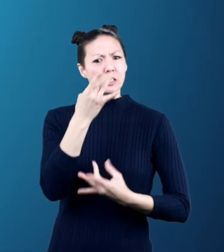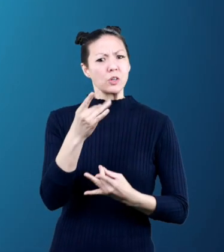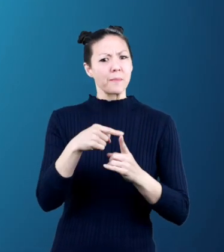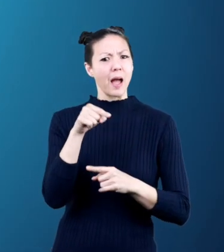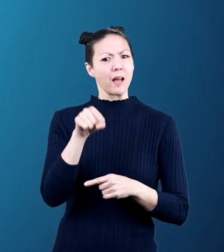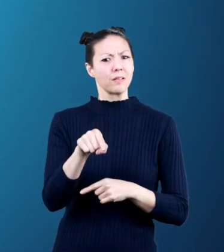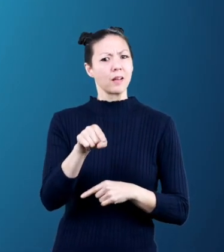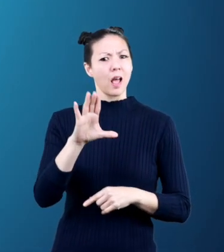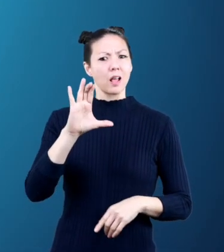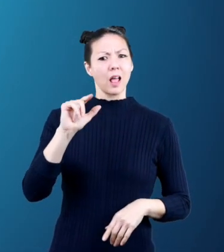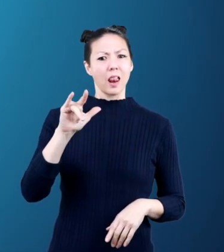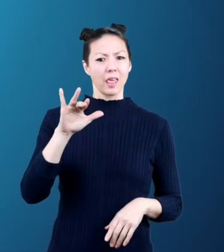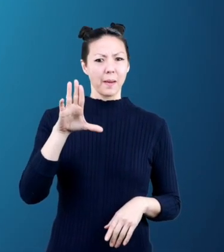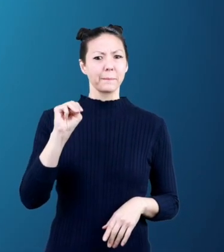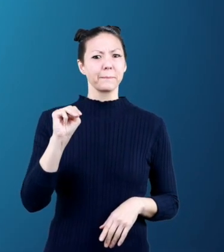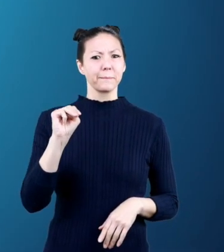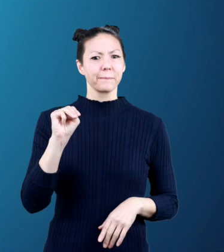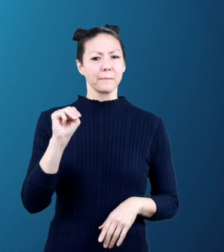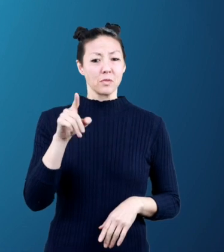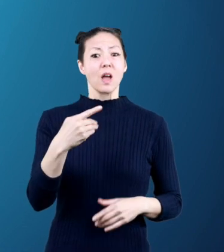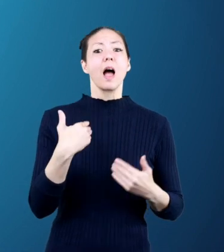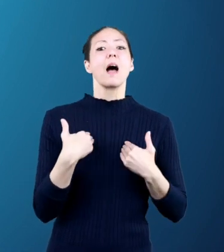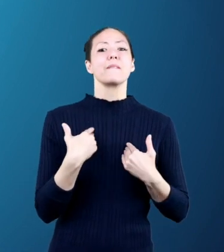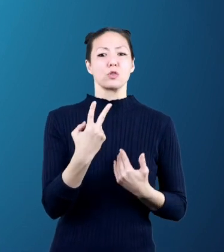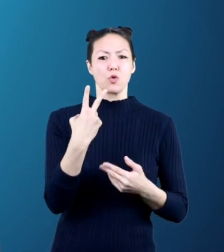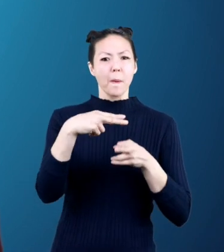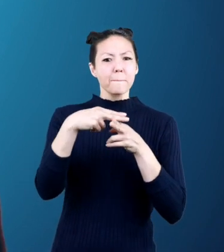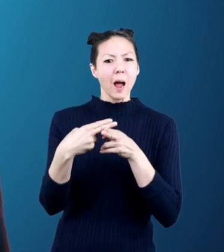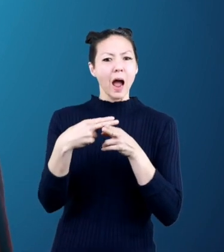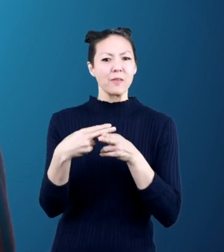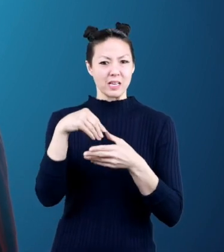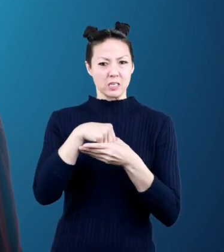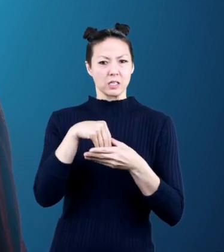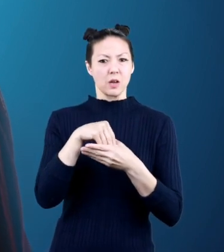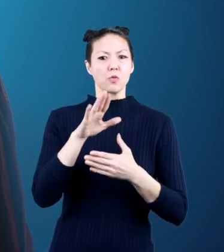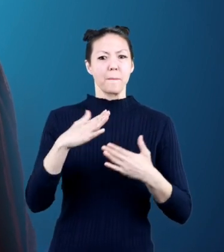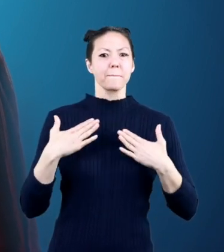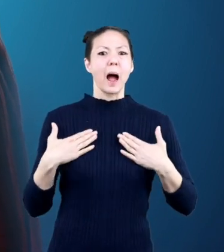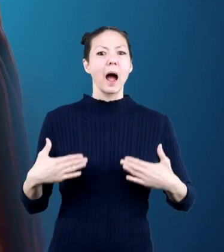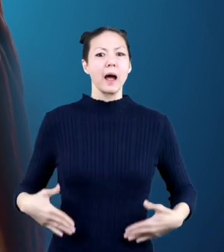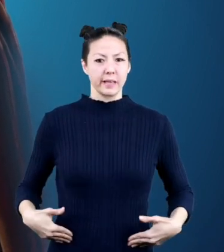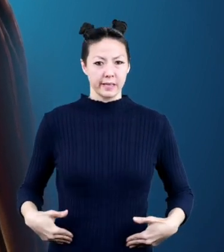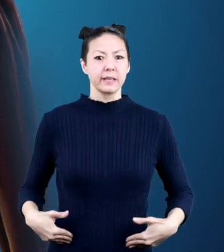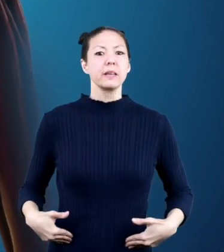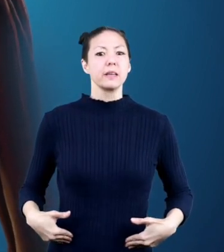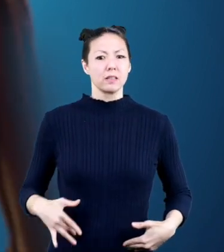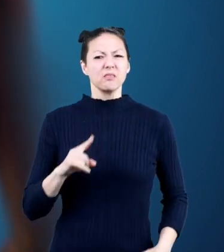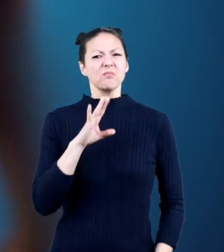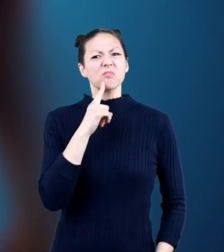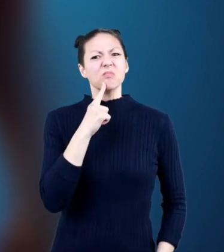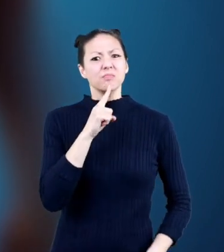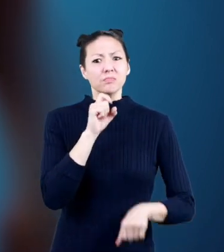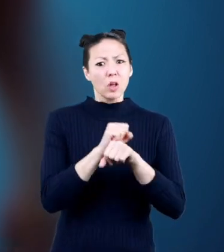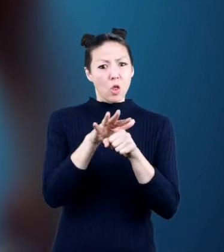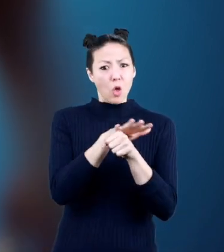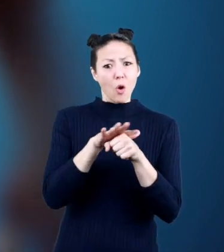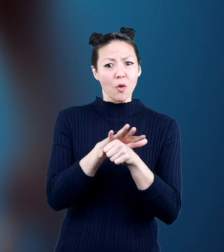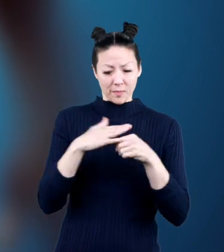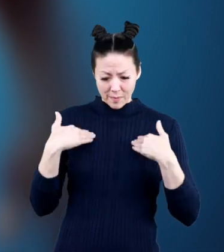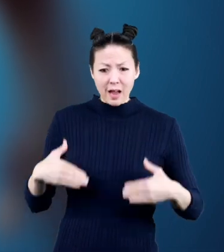here's an interesting fact about calcium you have about two pounds of it inside your body seriously